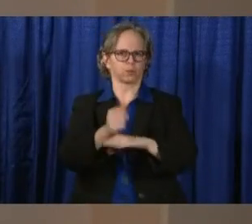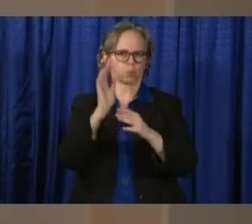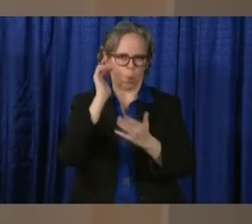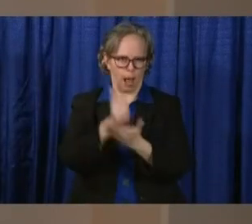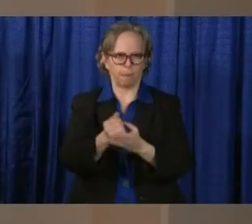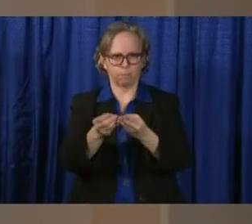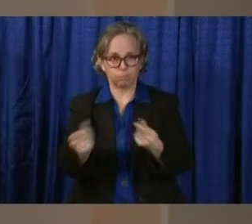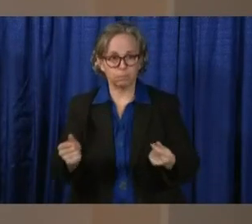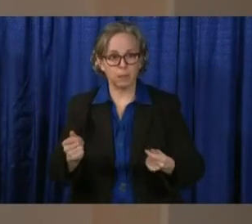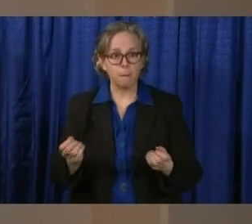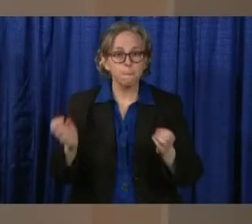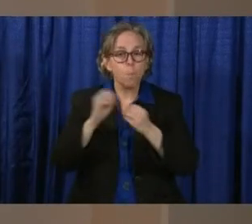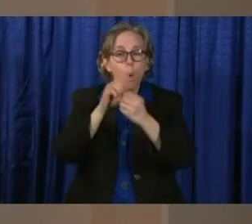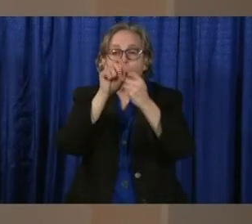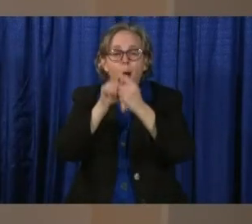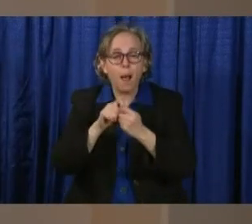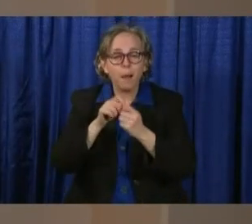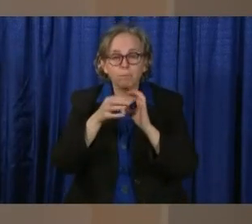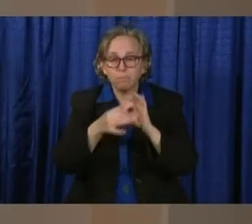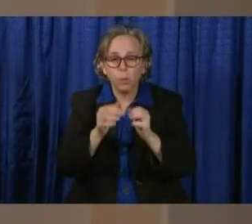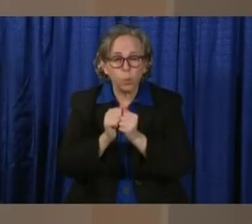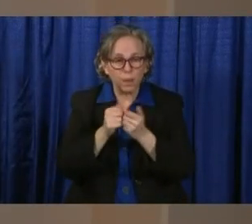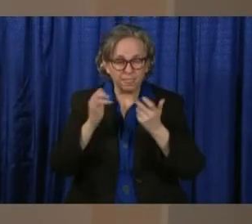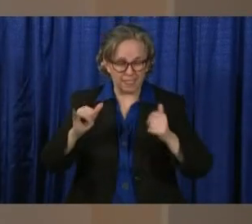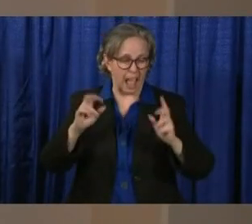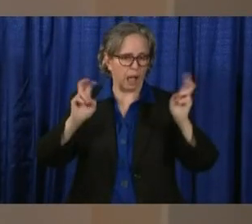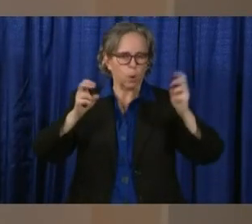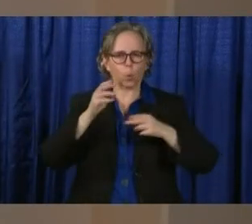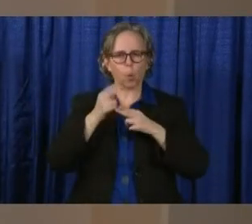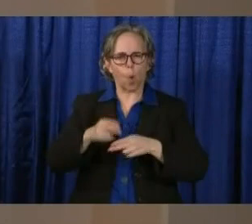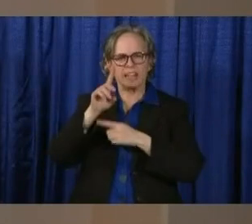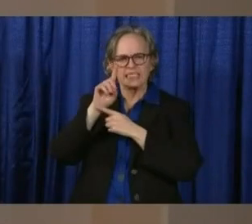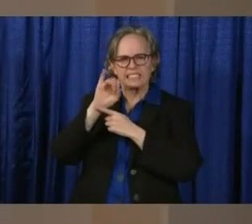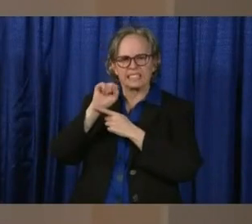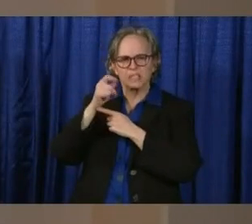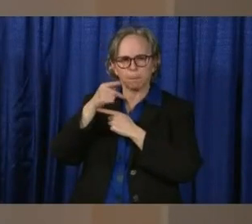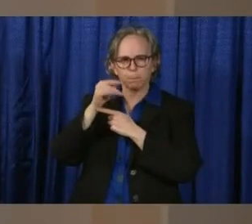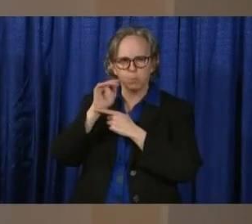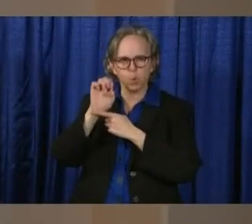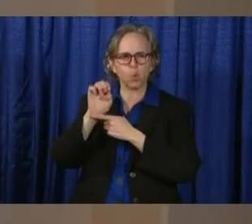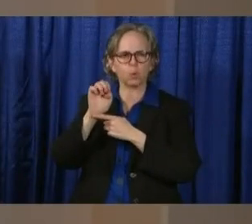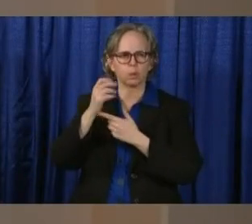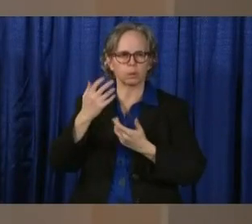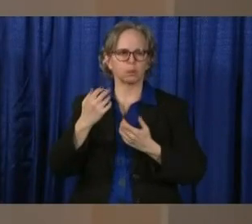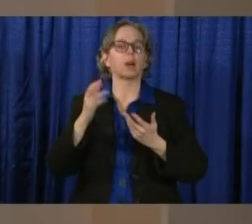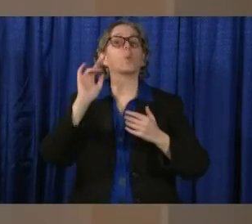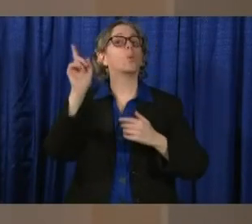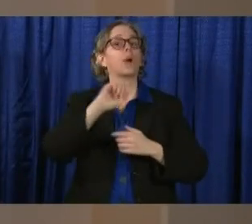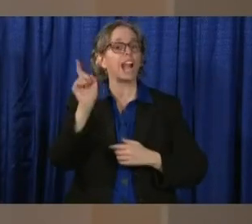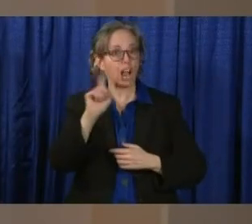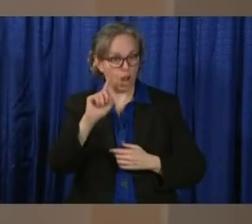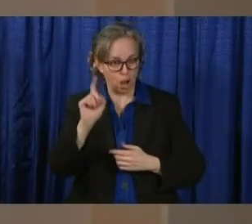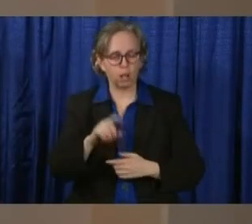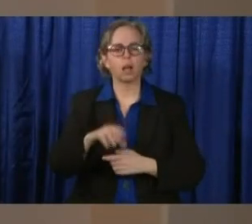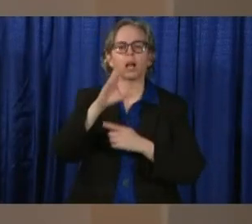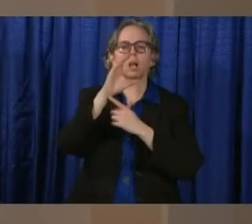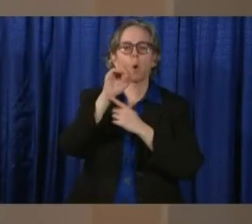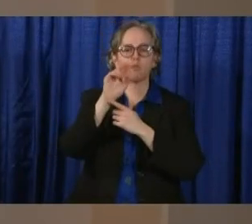about the Dispute Resolution Commission are at coronavirus.ohio.gov slash